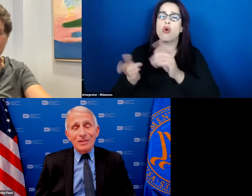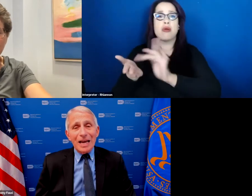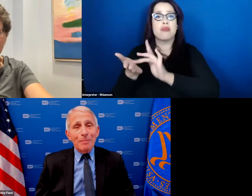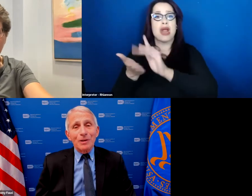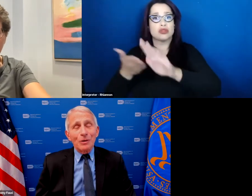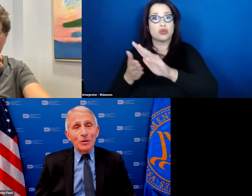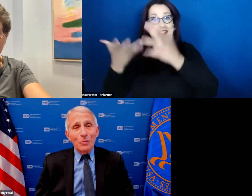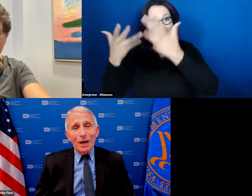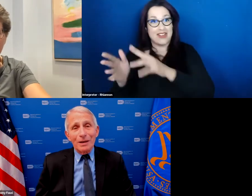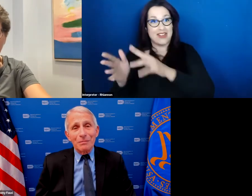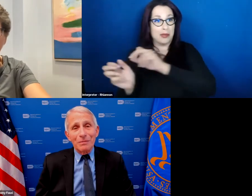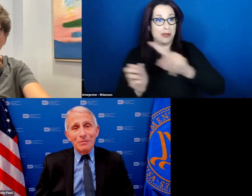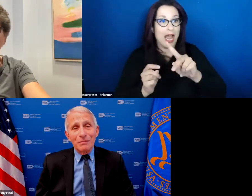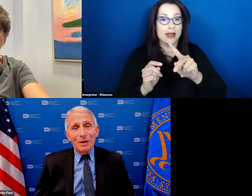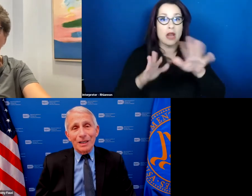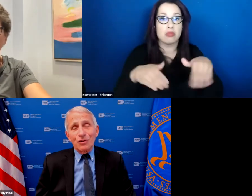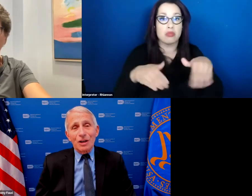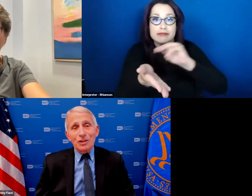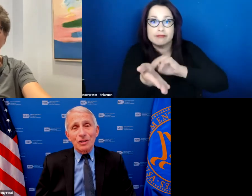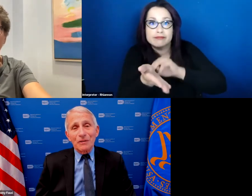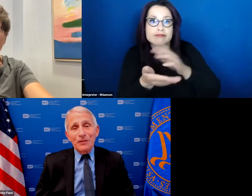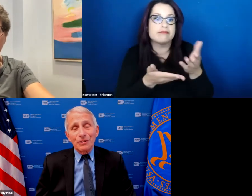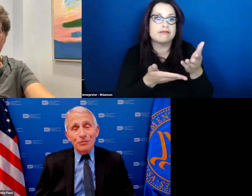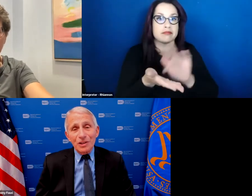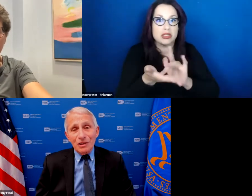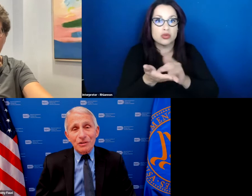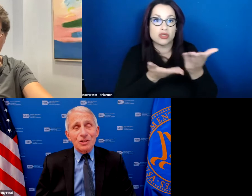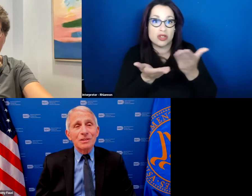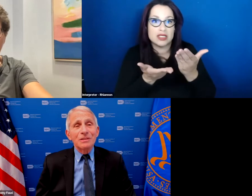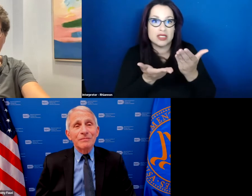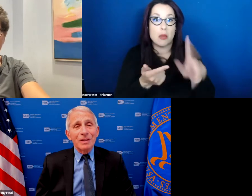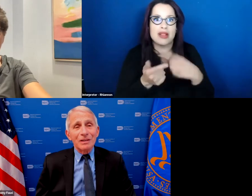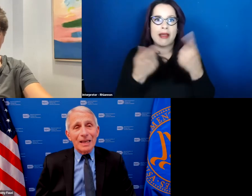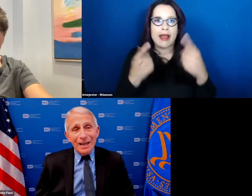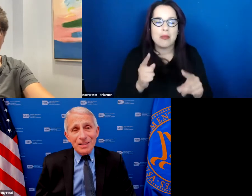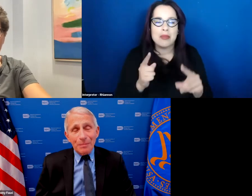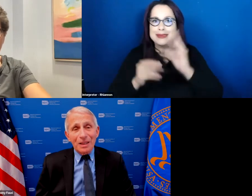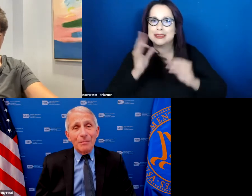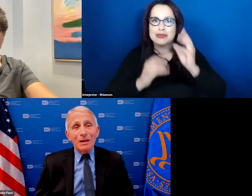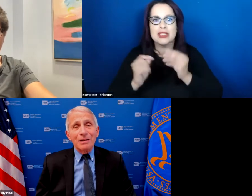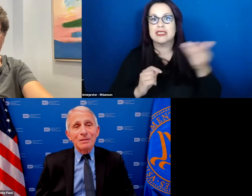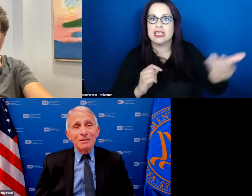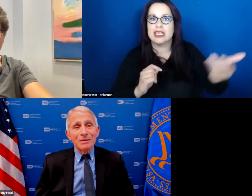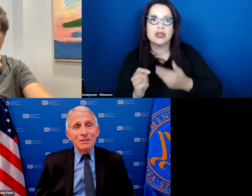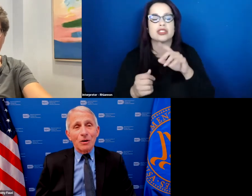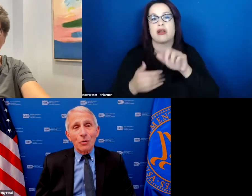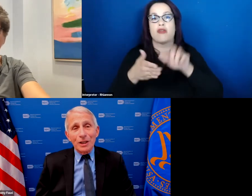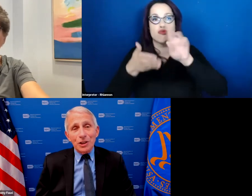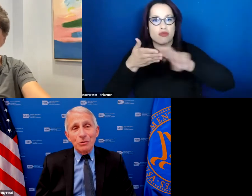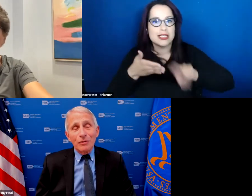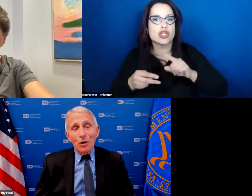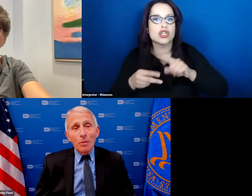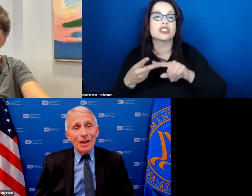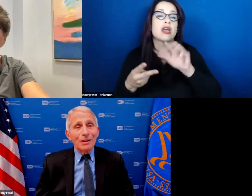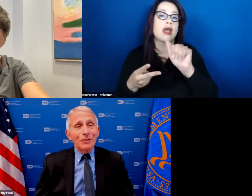a lot of things happened along the way my introduction to the field of research the aids epidemic the whole